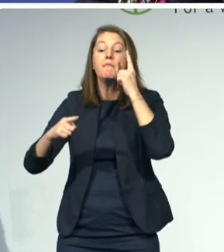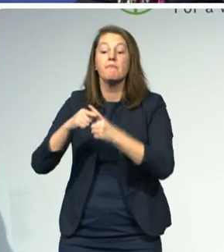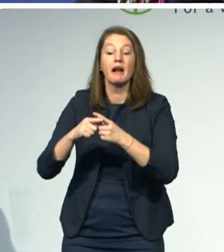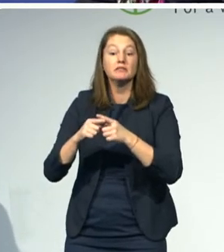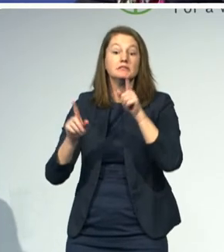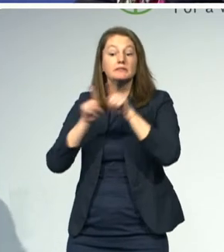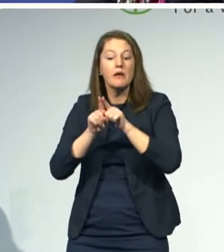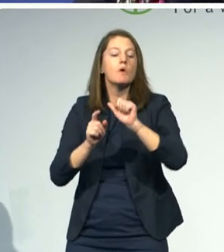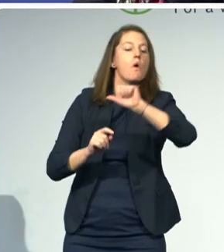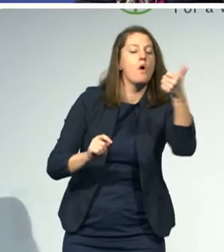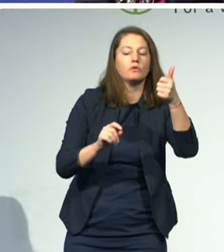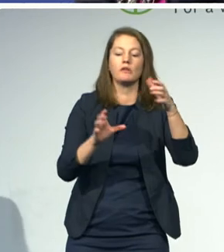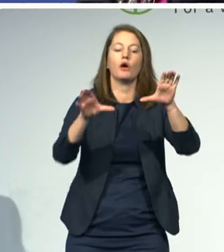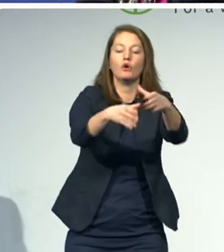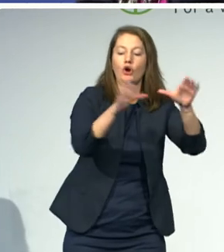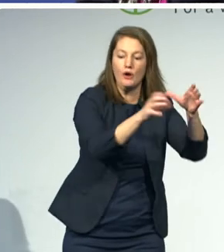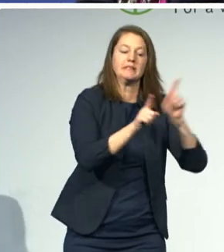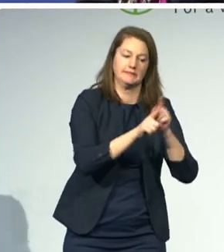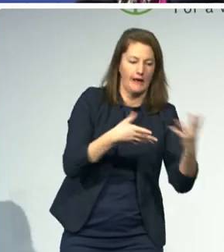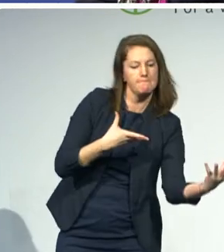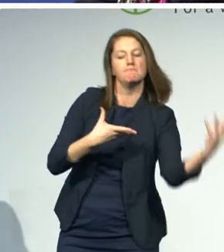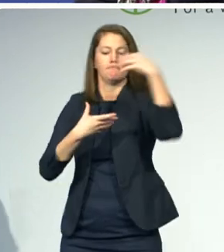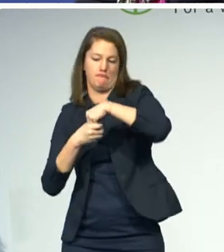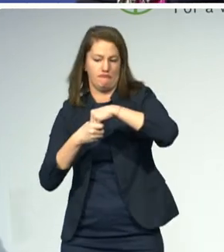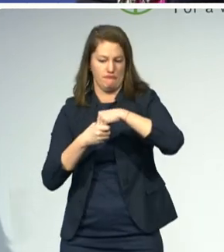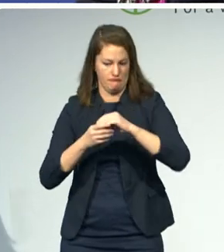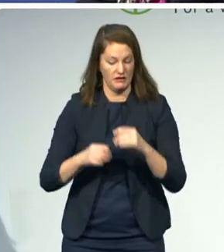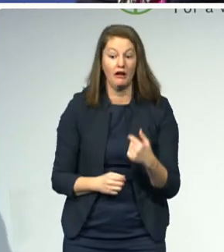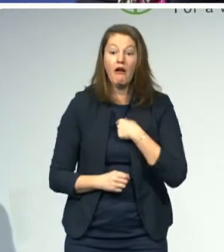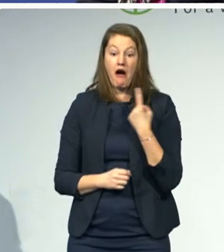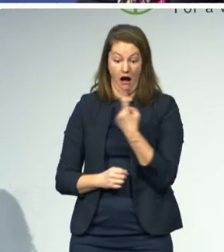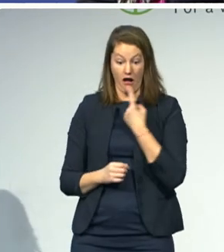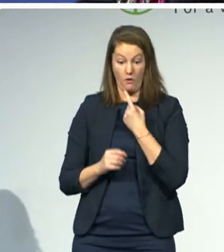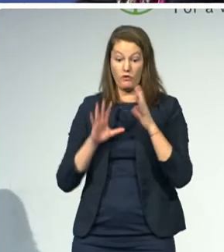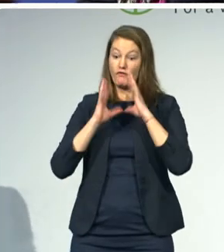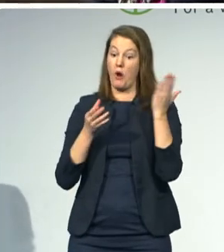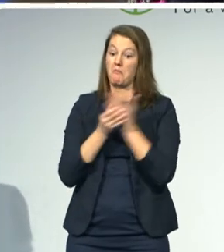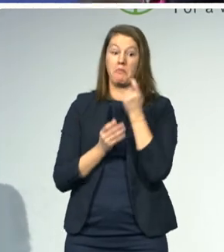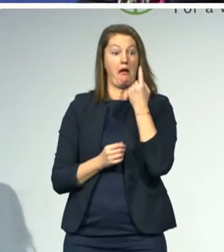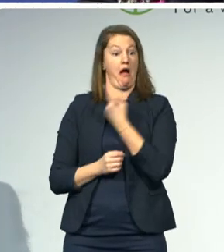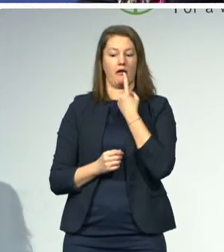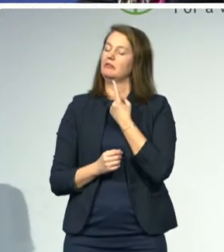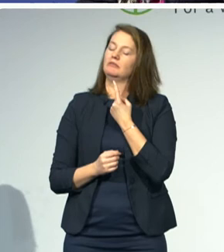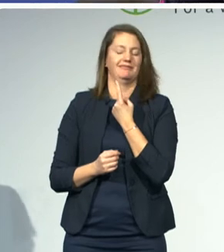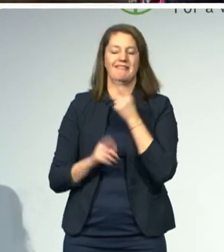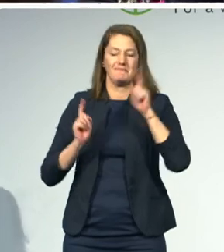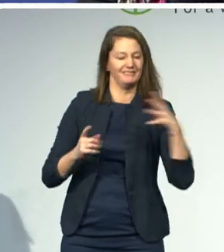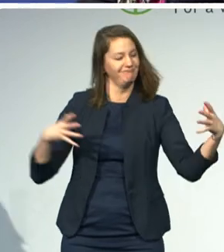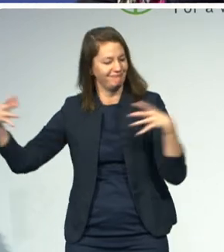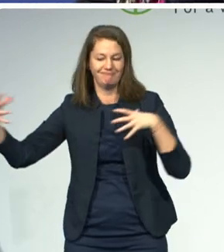very aware that we cannot do this alone. This is a mission we all need to be working on together.